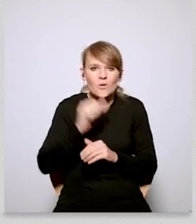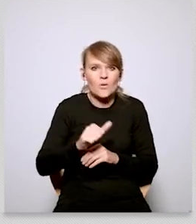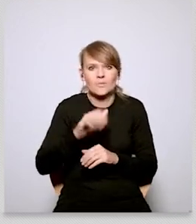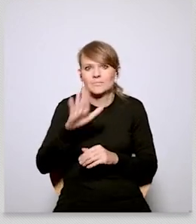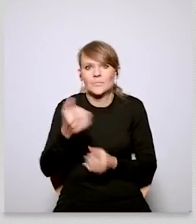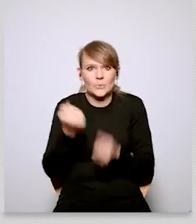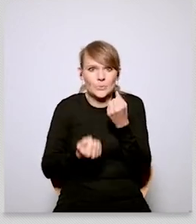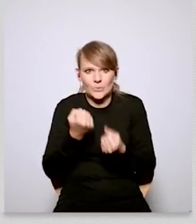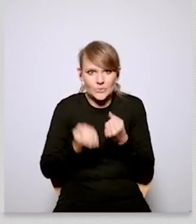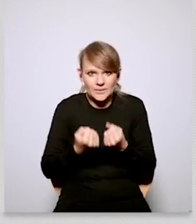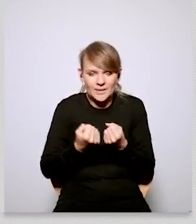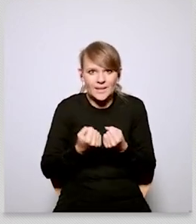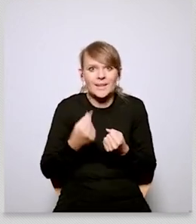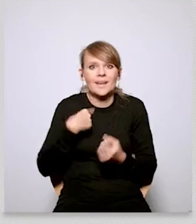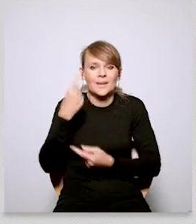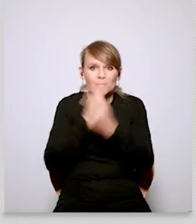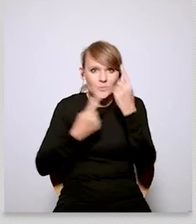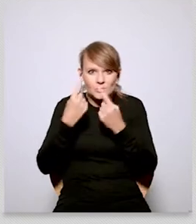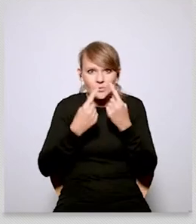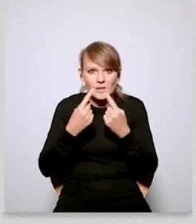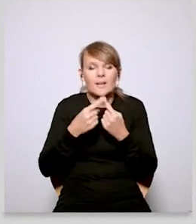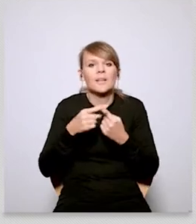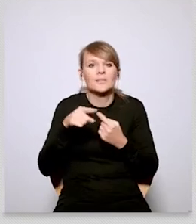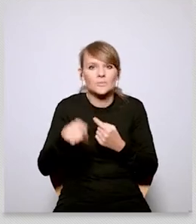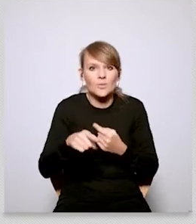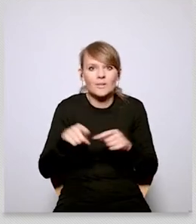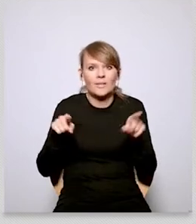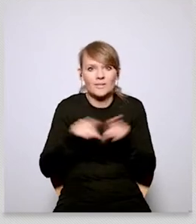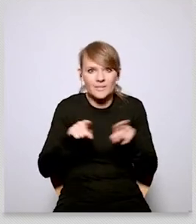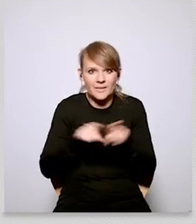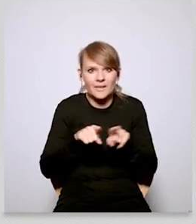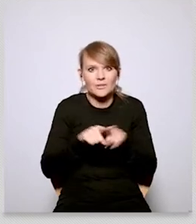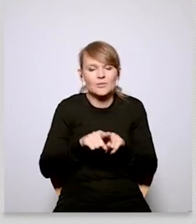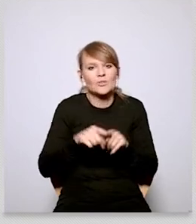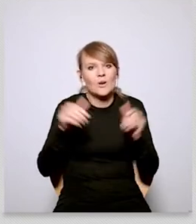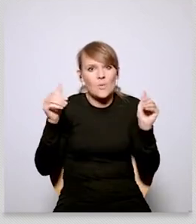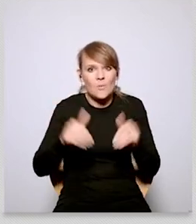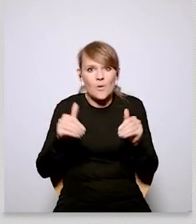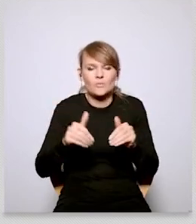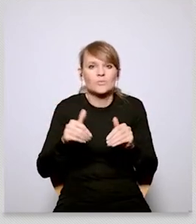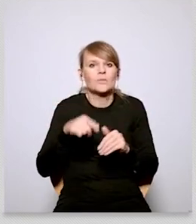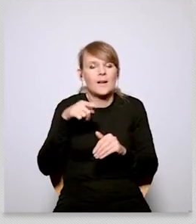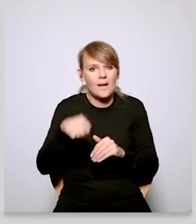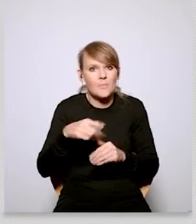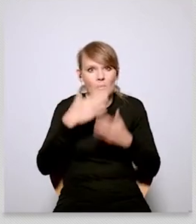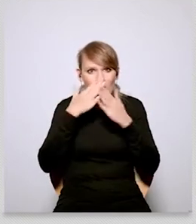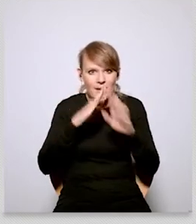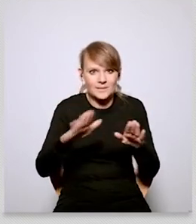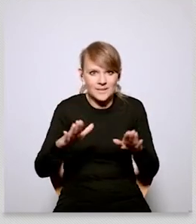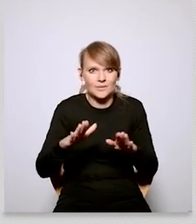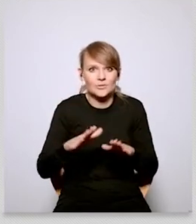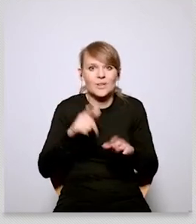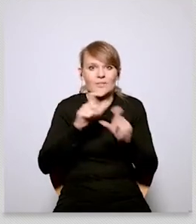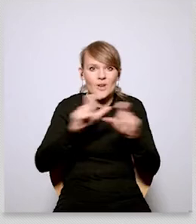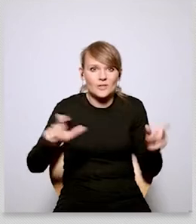union uh member states so that it is harder for them to compete so this is just one